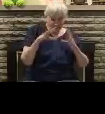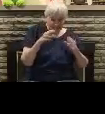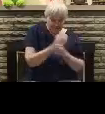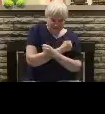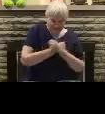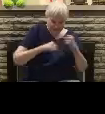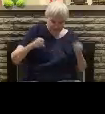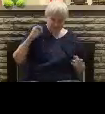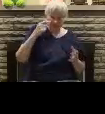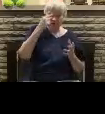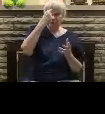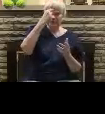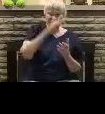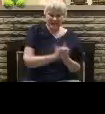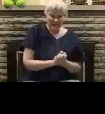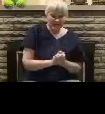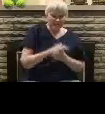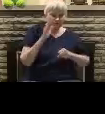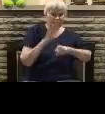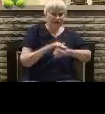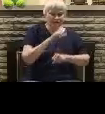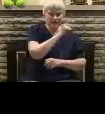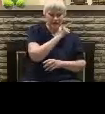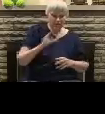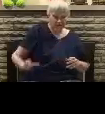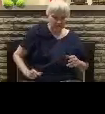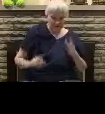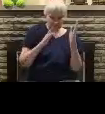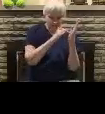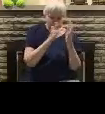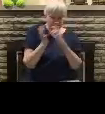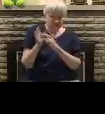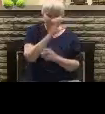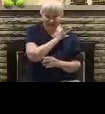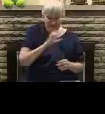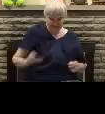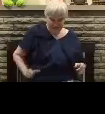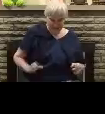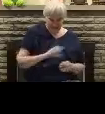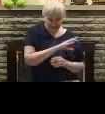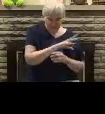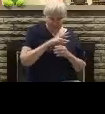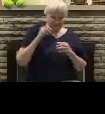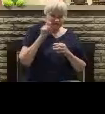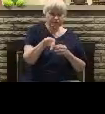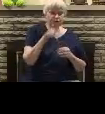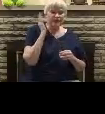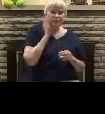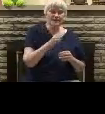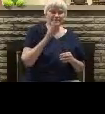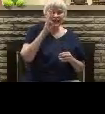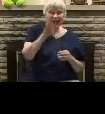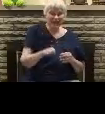not saved, right now Believe on the Lord Jesus Christ, now shall be saved That's all there is to it